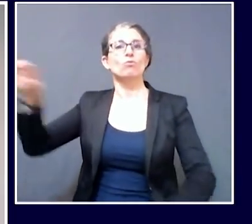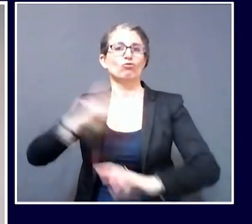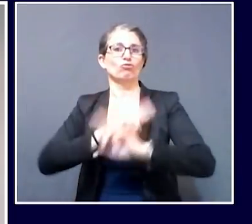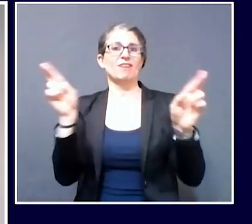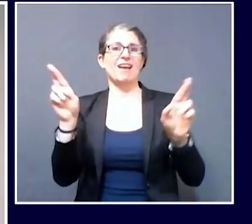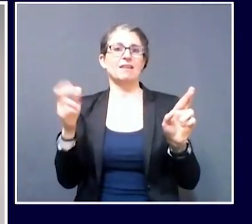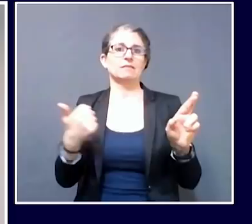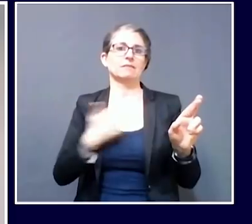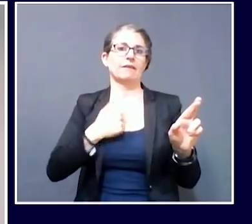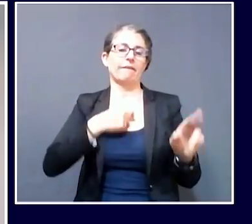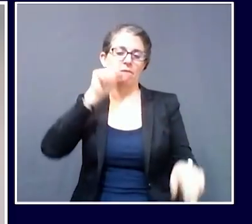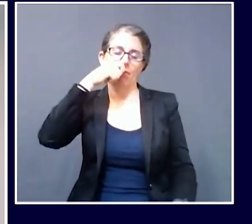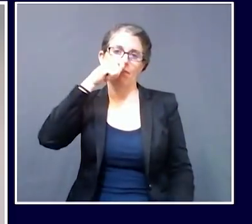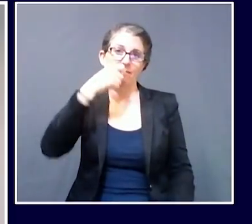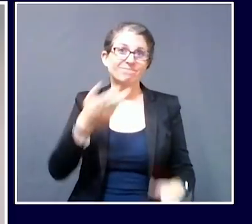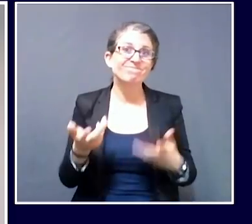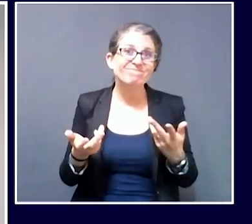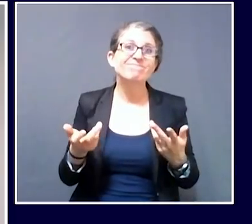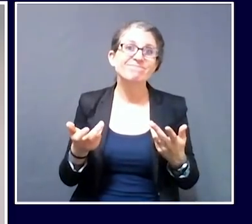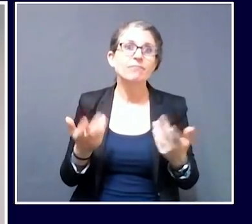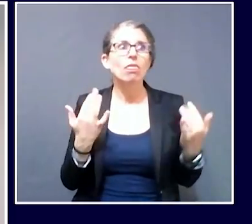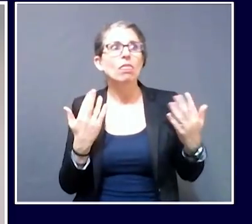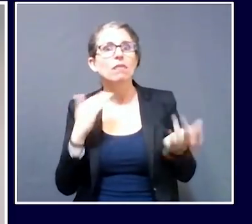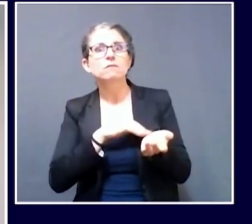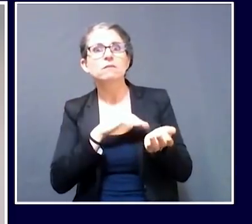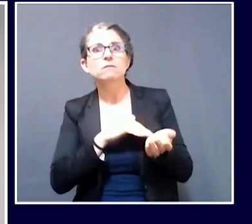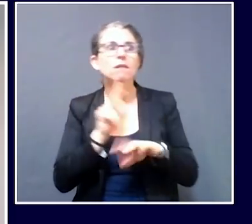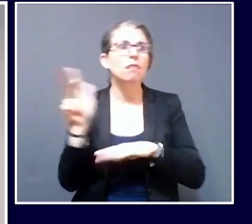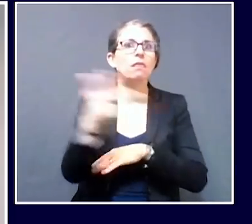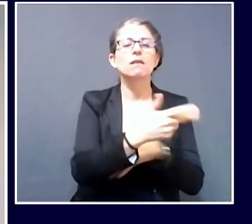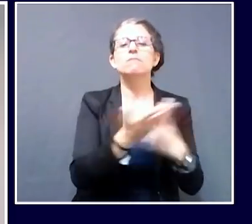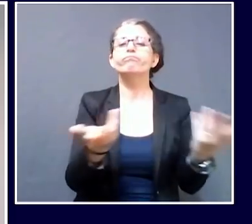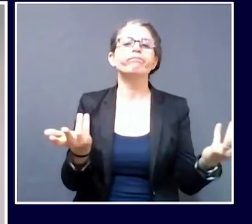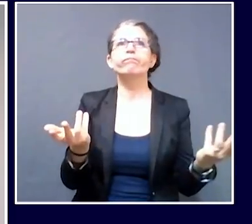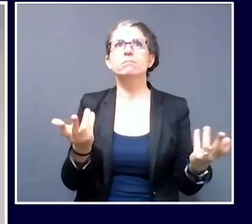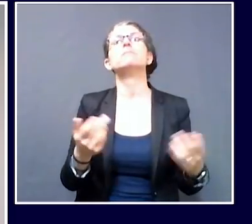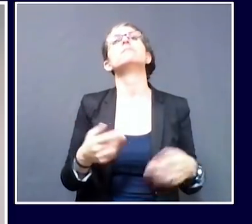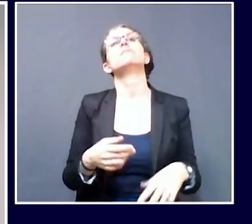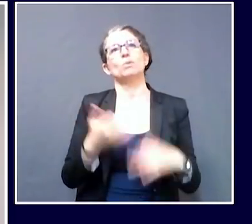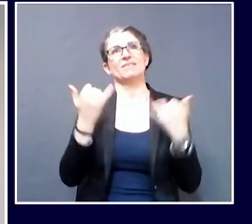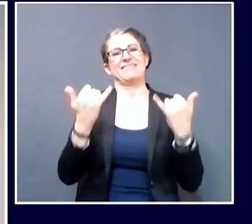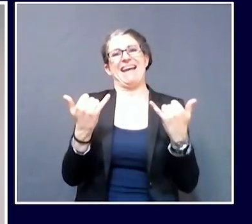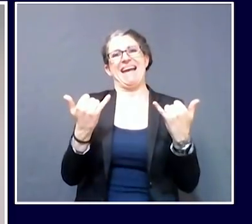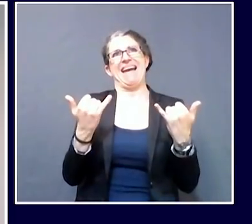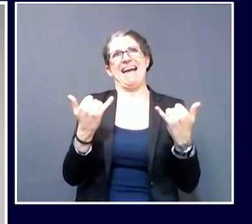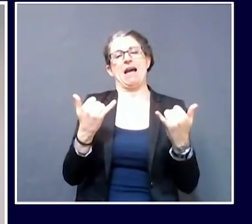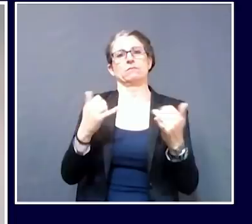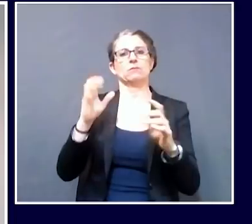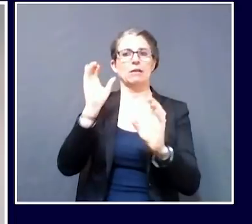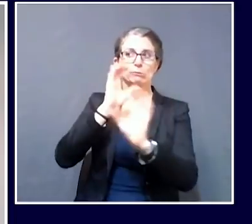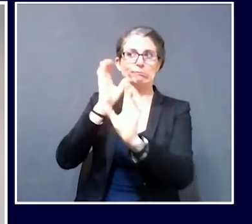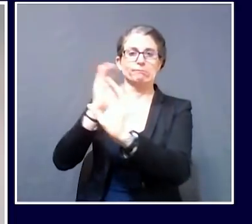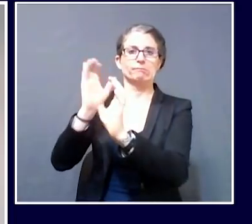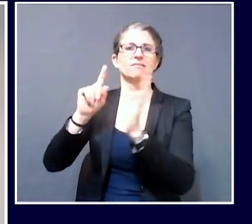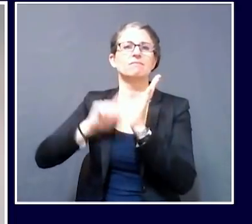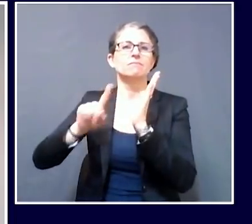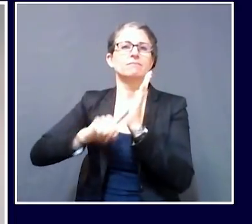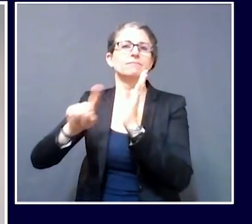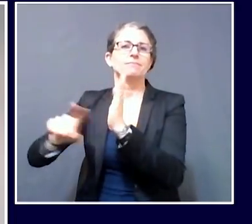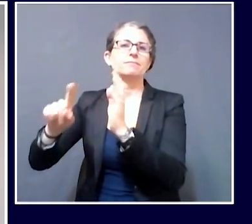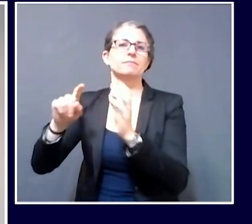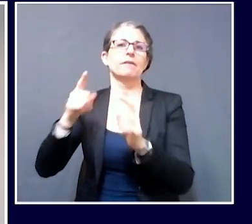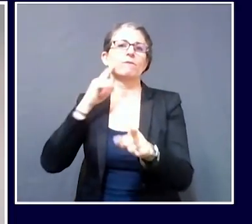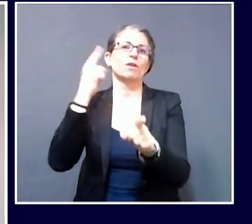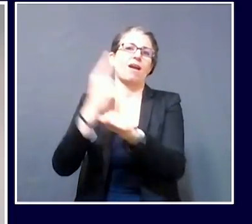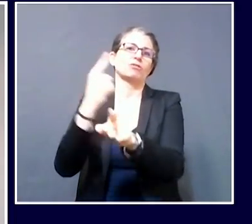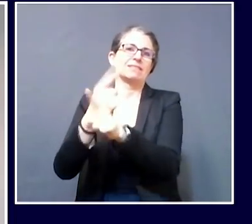-off, and we're really looking to see what the data are in terms of the overall accuracy. Okay. And so if somebody does